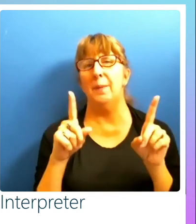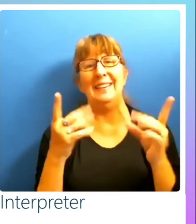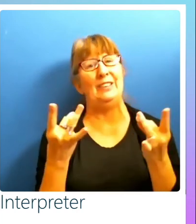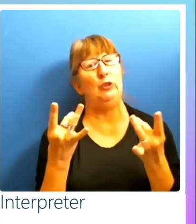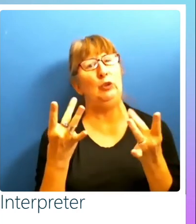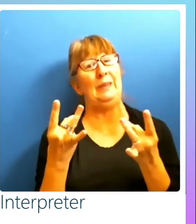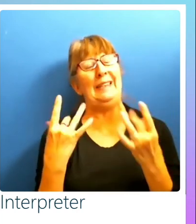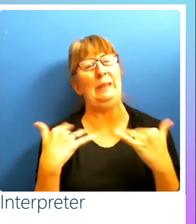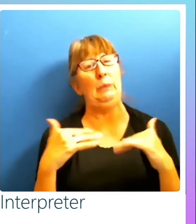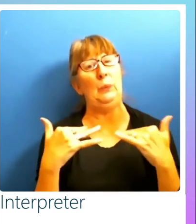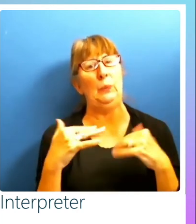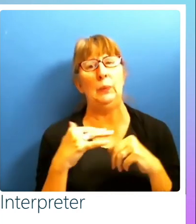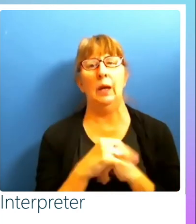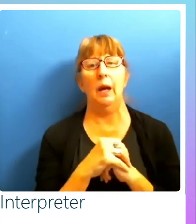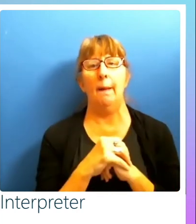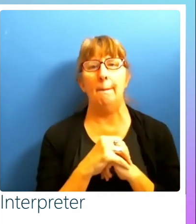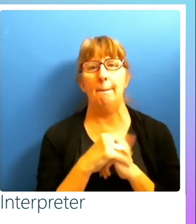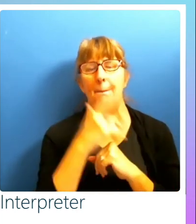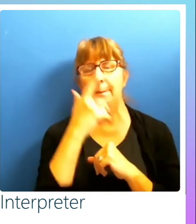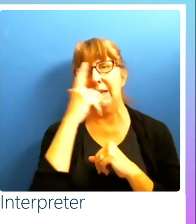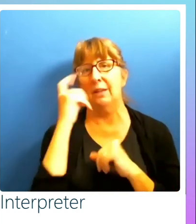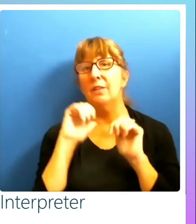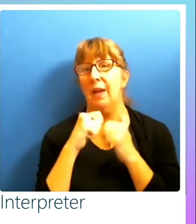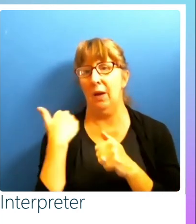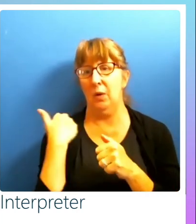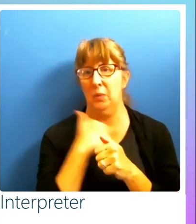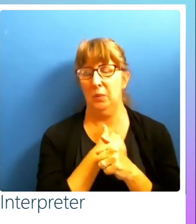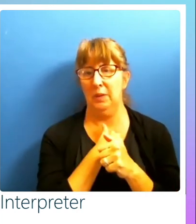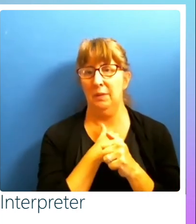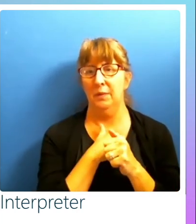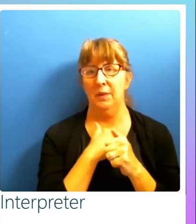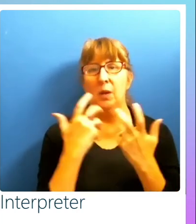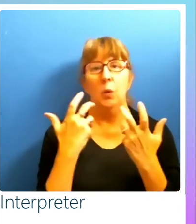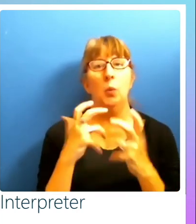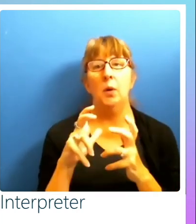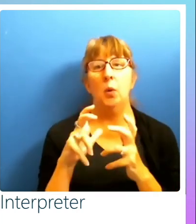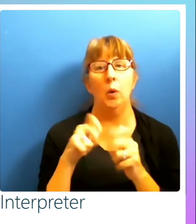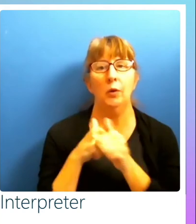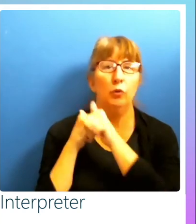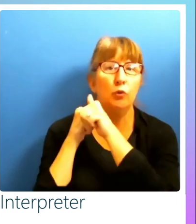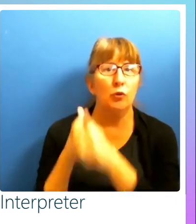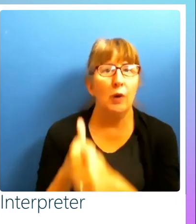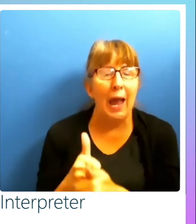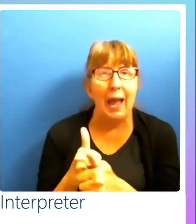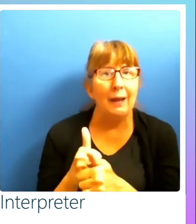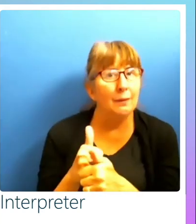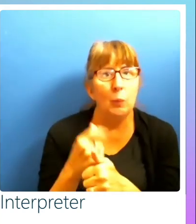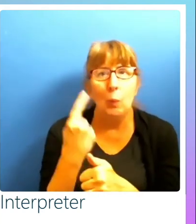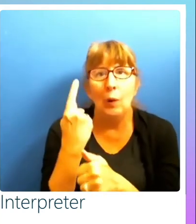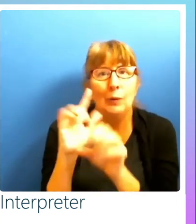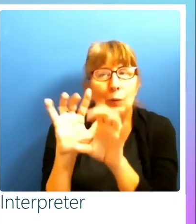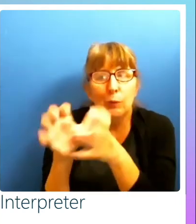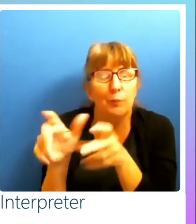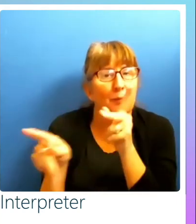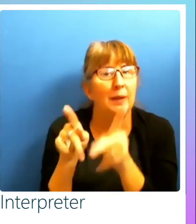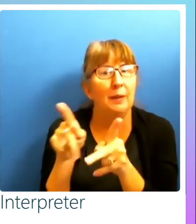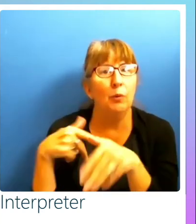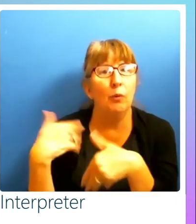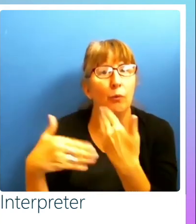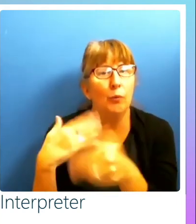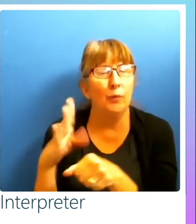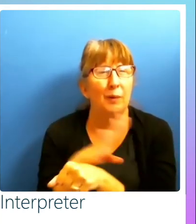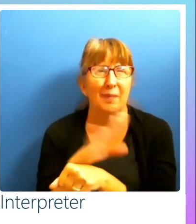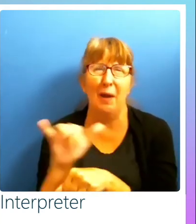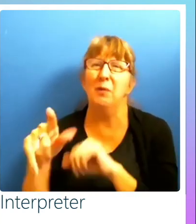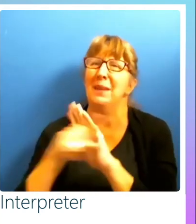do that because of the way that, you know, we certainly don't want to track a particular population, you know, through the companies. think that would be